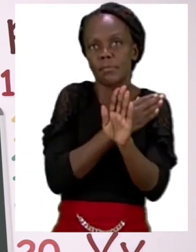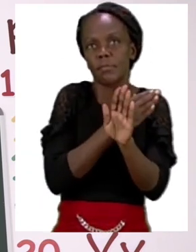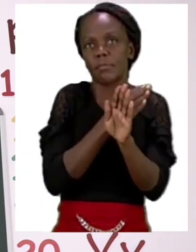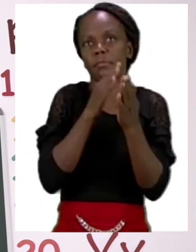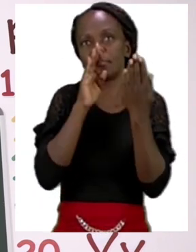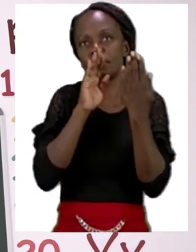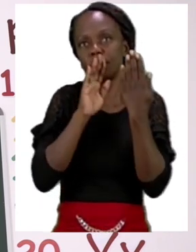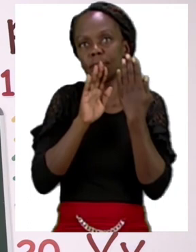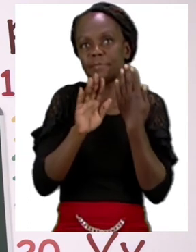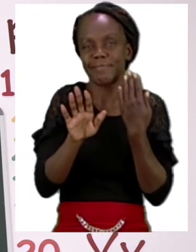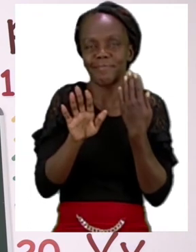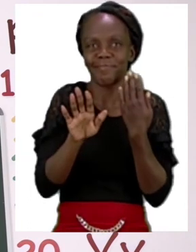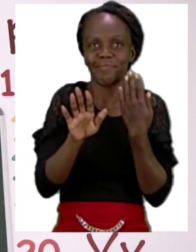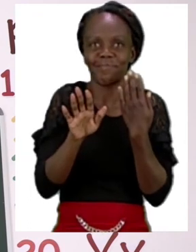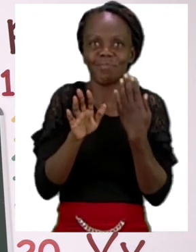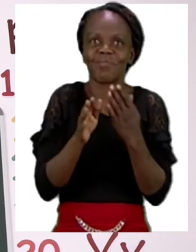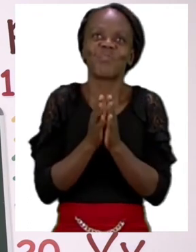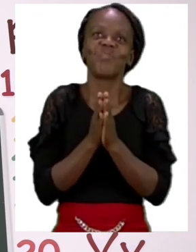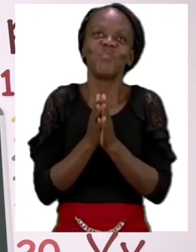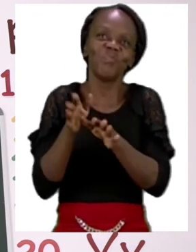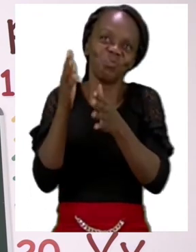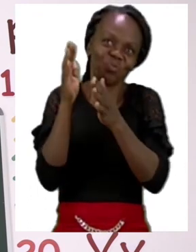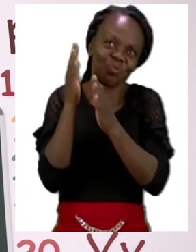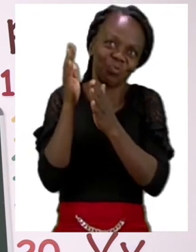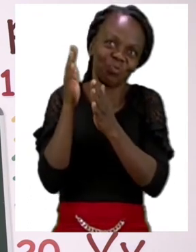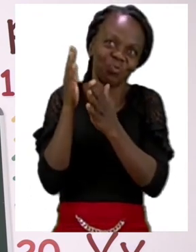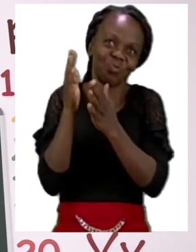away. Yay!